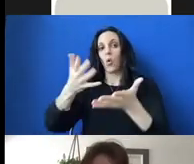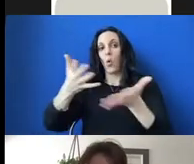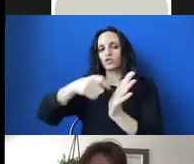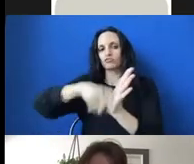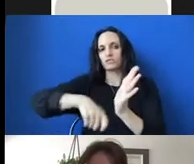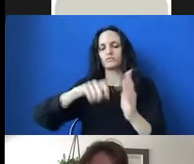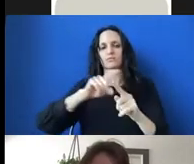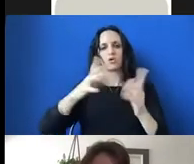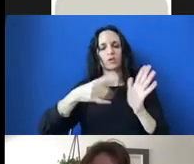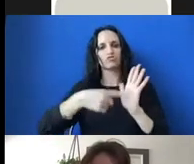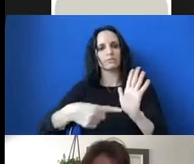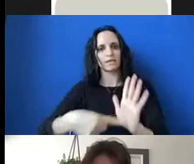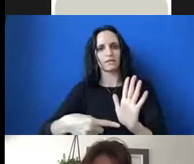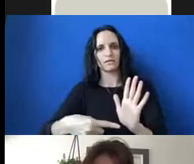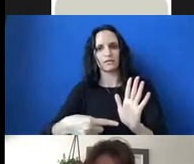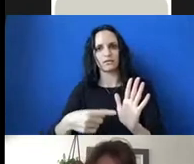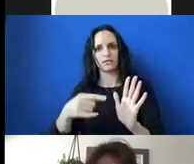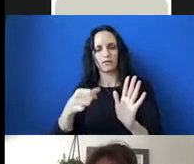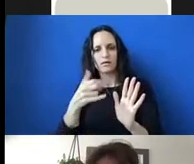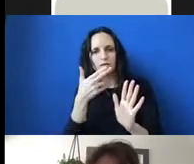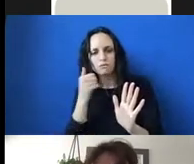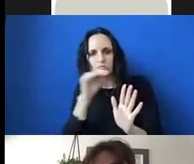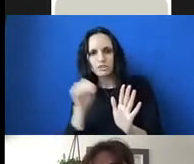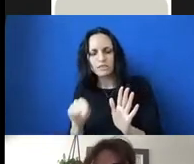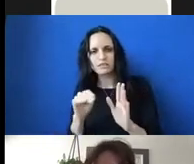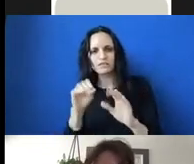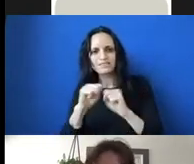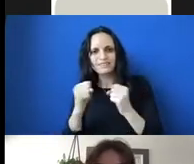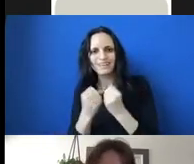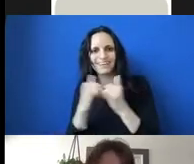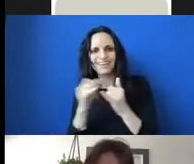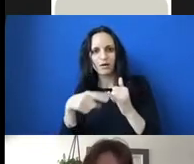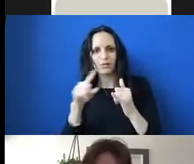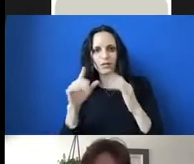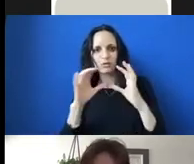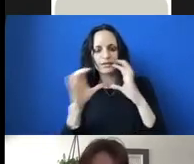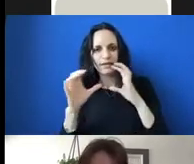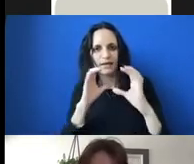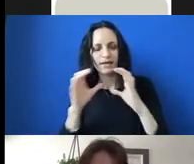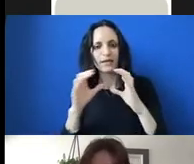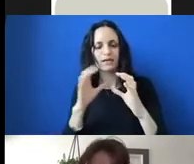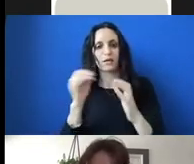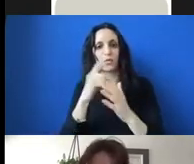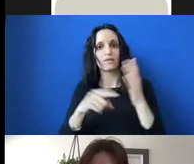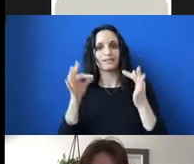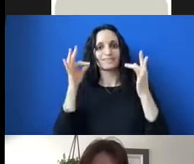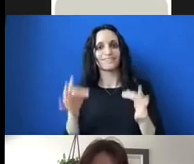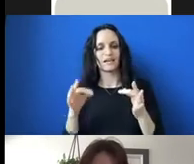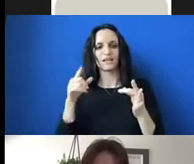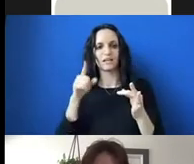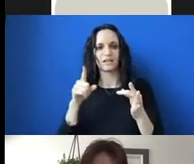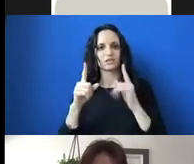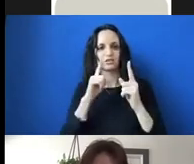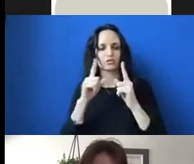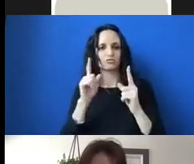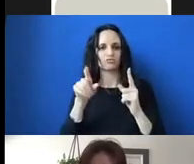representation of how this small portion of society communicated and what they understood public discourse to be. And they're a strange little piece of